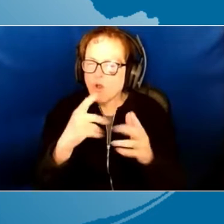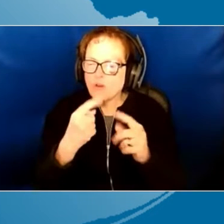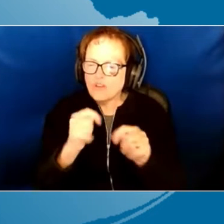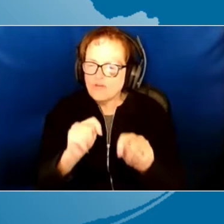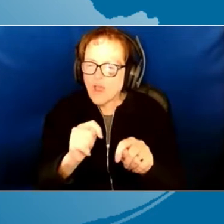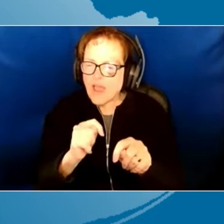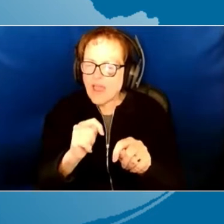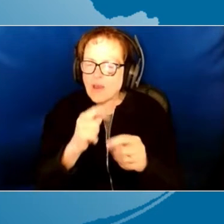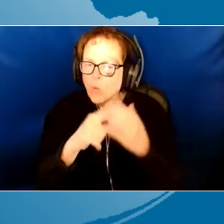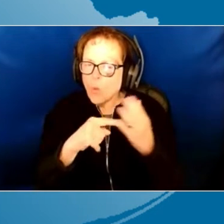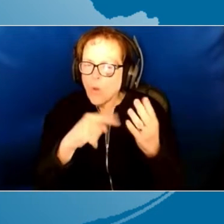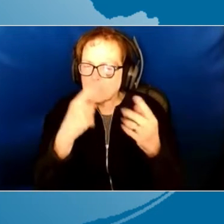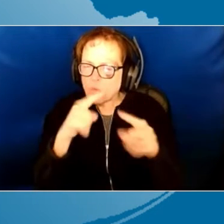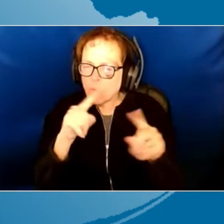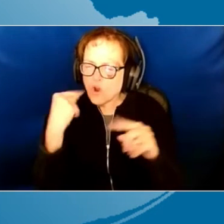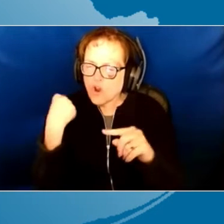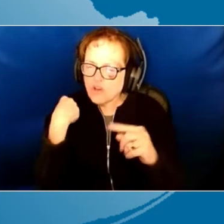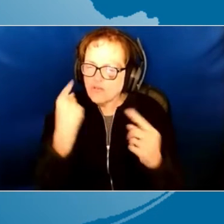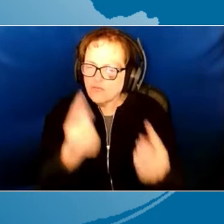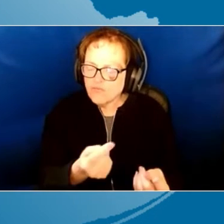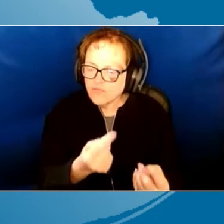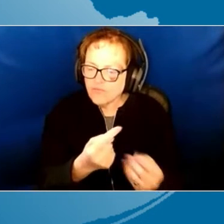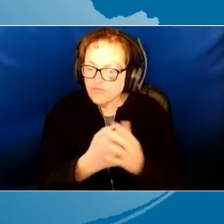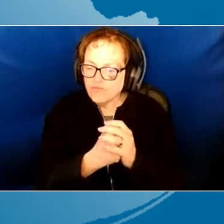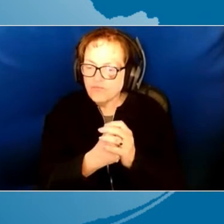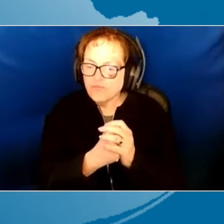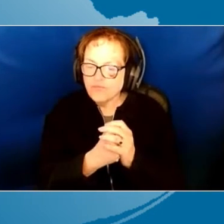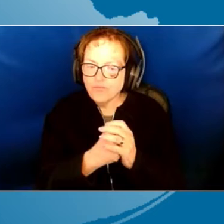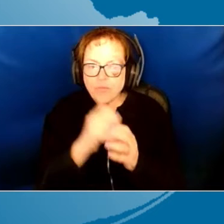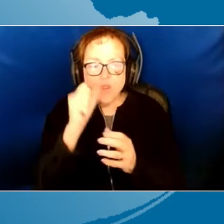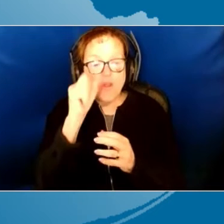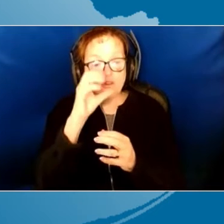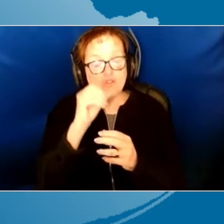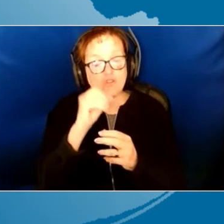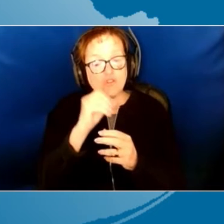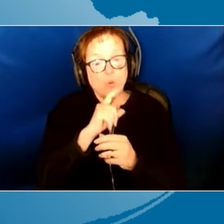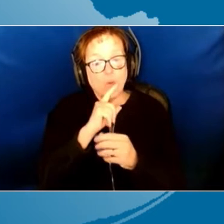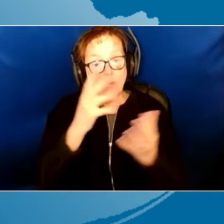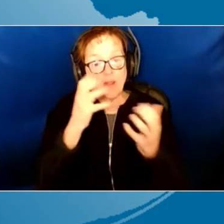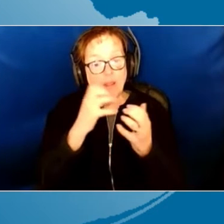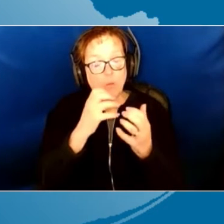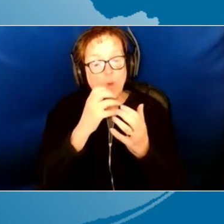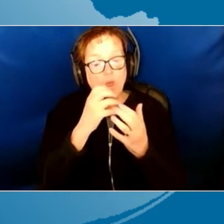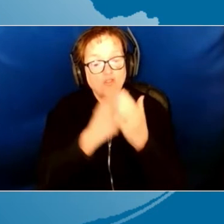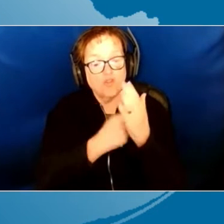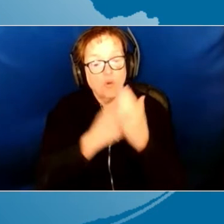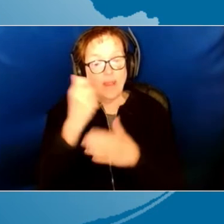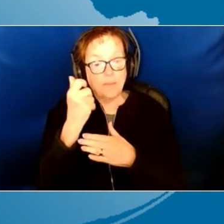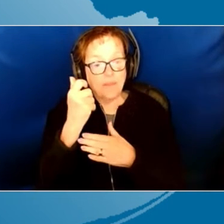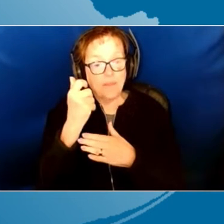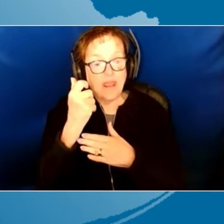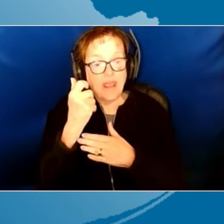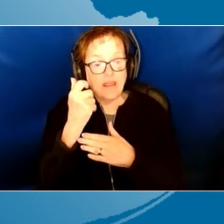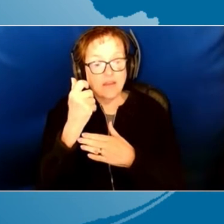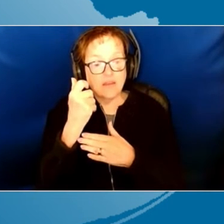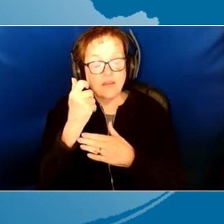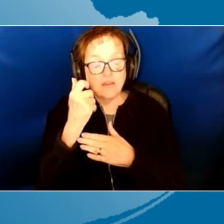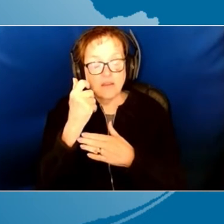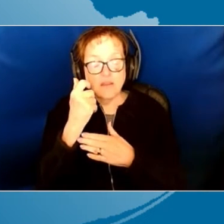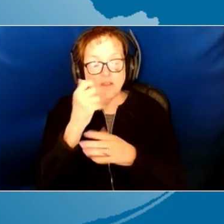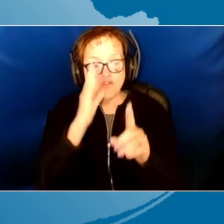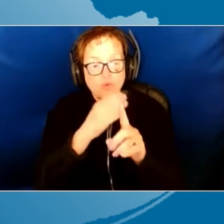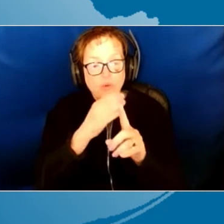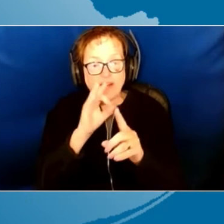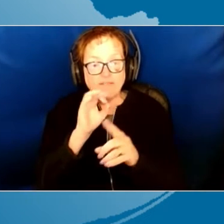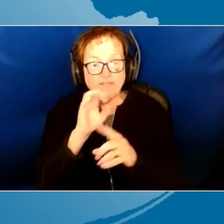what's worked for them. So we really want to eliminate directive feedback. We don't want to use that or